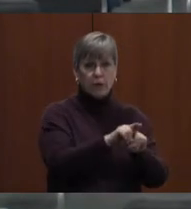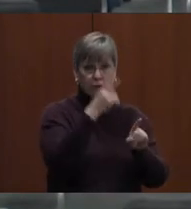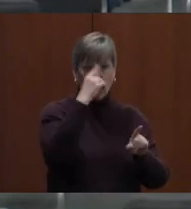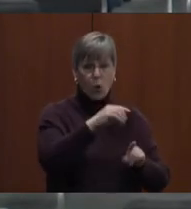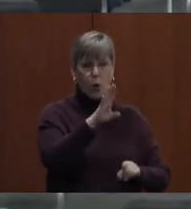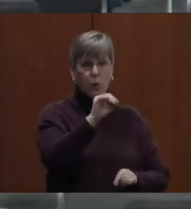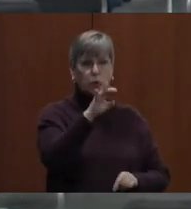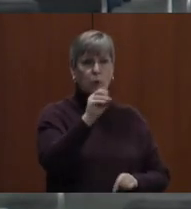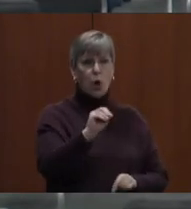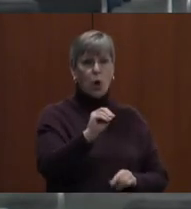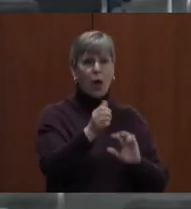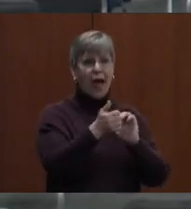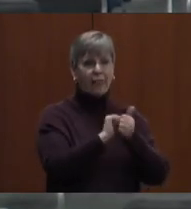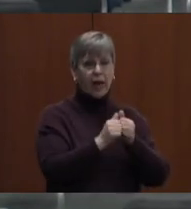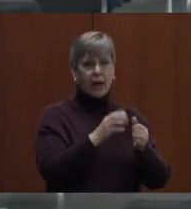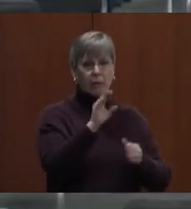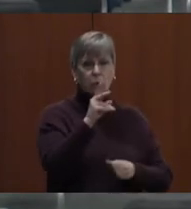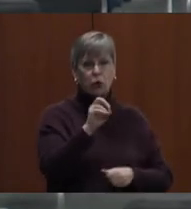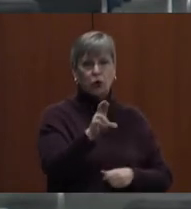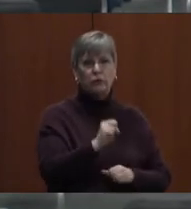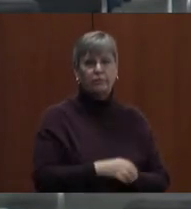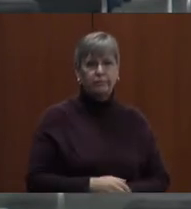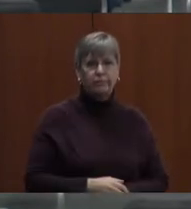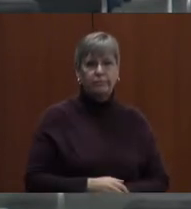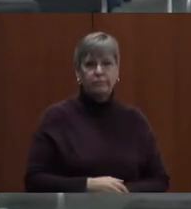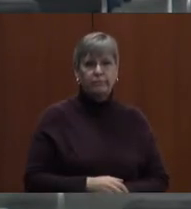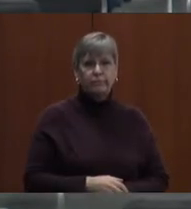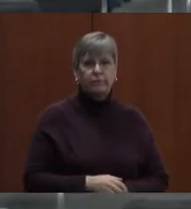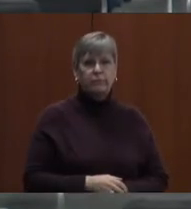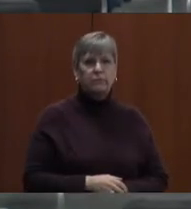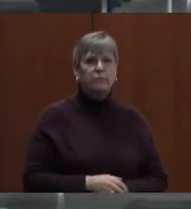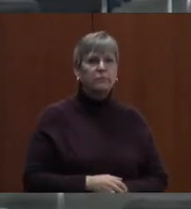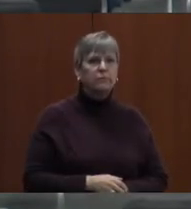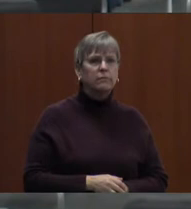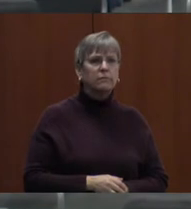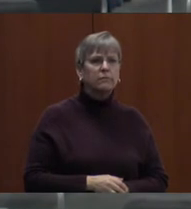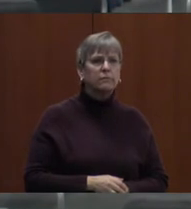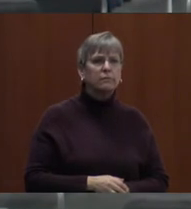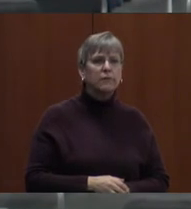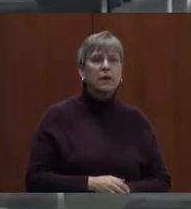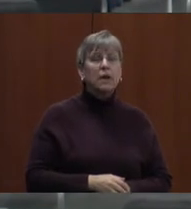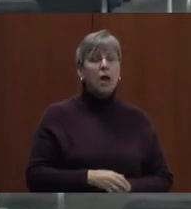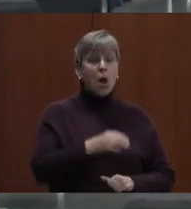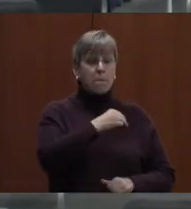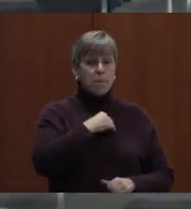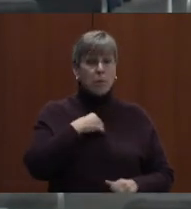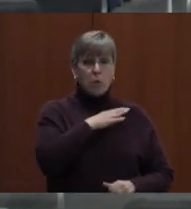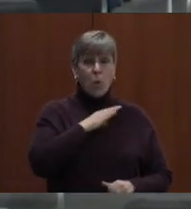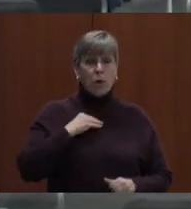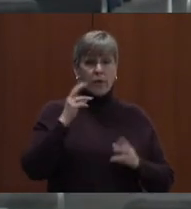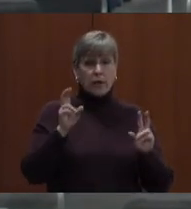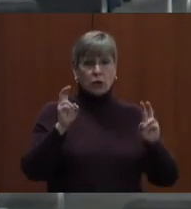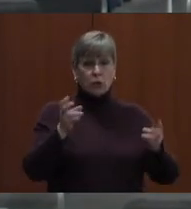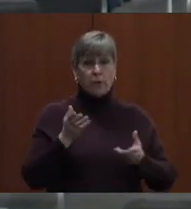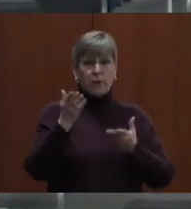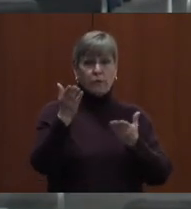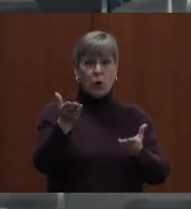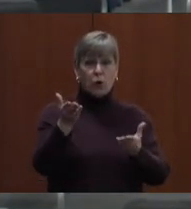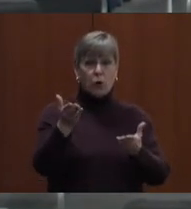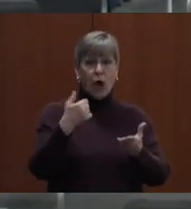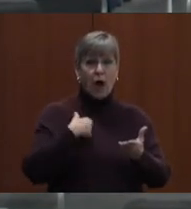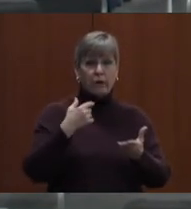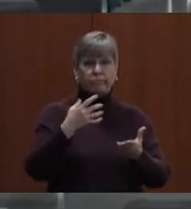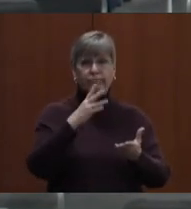Athletic Boosters, Inc. Mr. Prue, presenting. Thank you, Mrs. Williams, members of the board. The matter before you, as you just